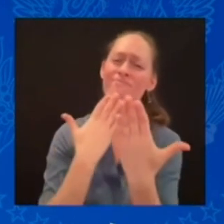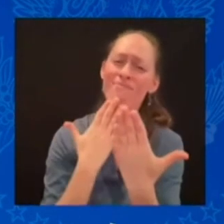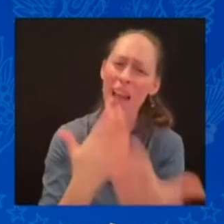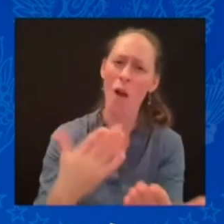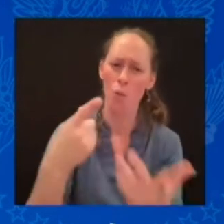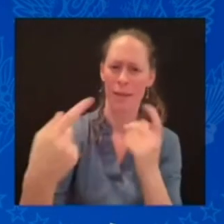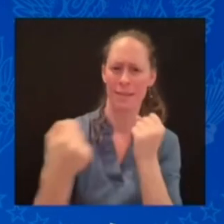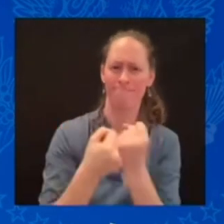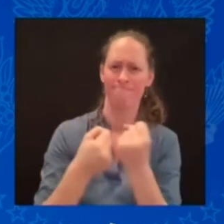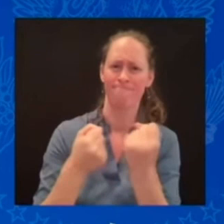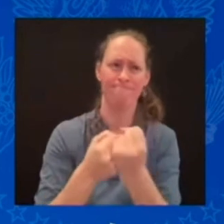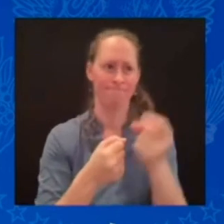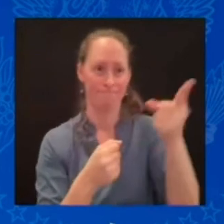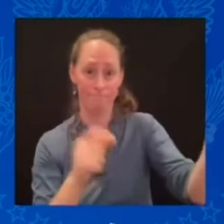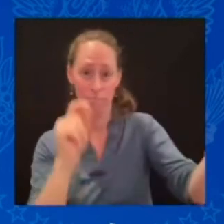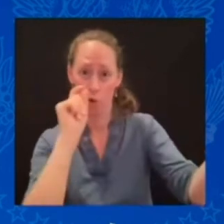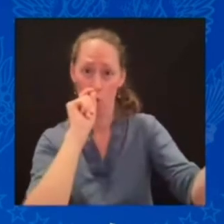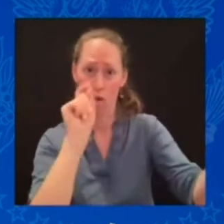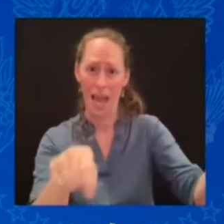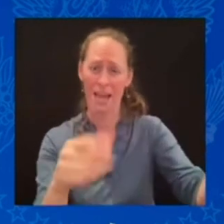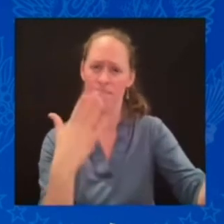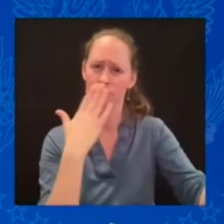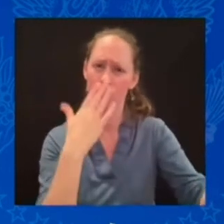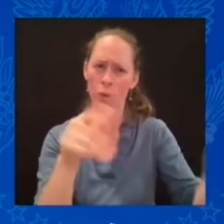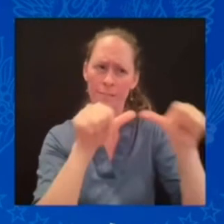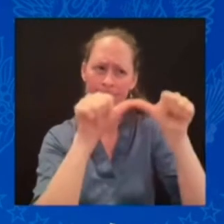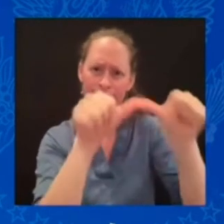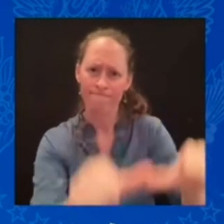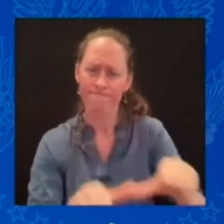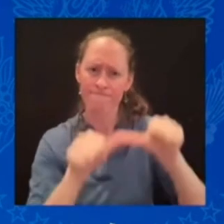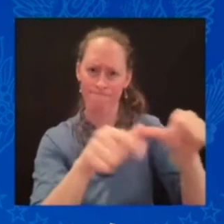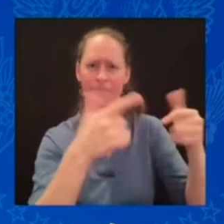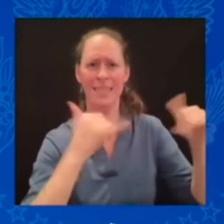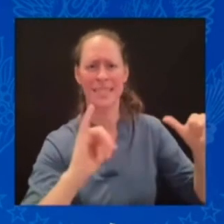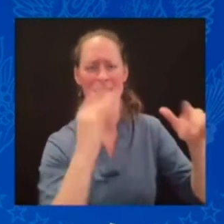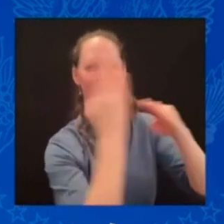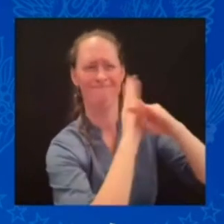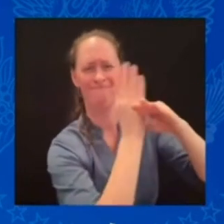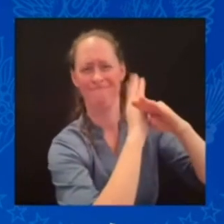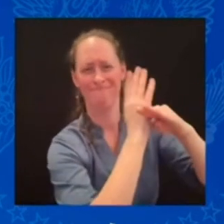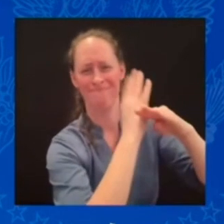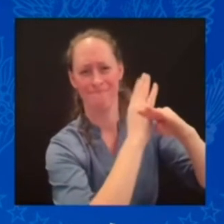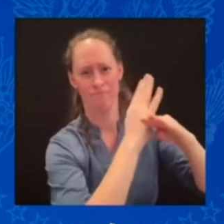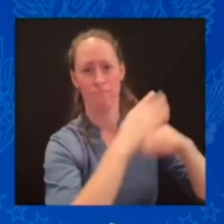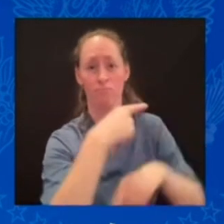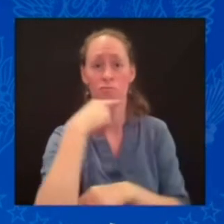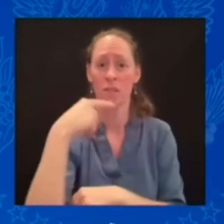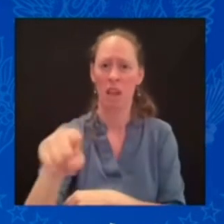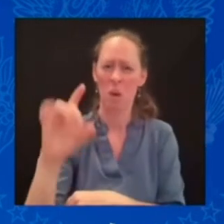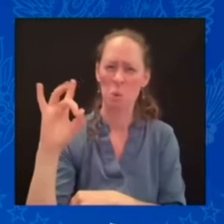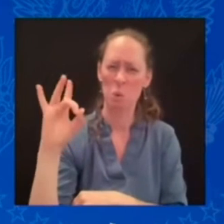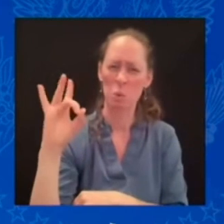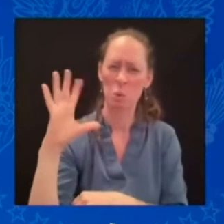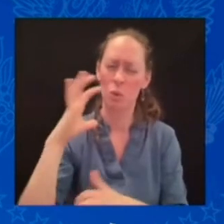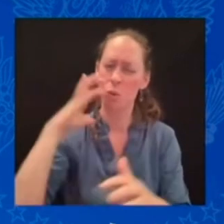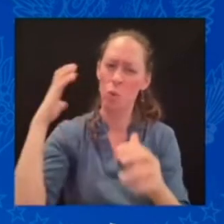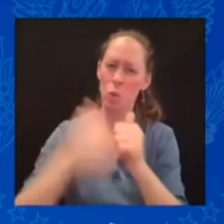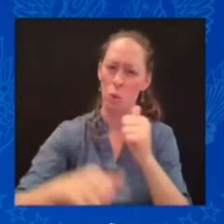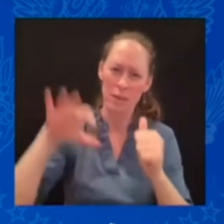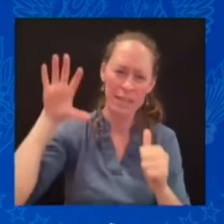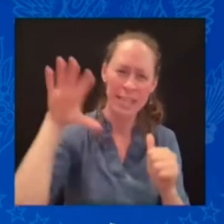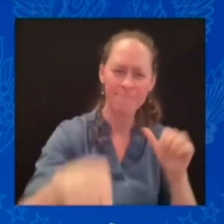attacks. Our allies and partners around the world understand that this fight is not only a fight for the future of Ukraine,